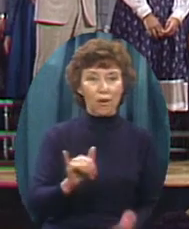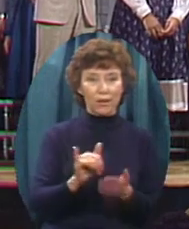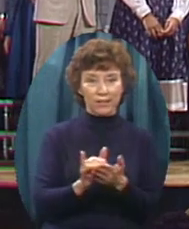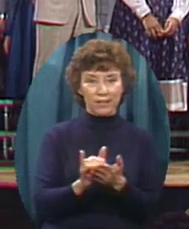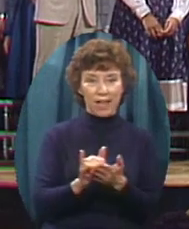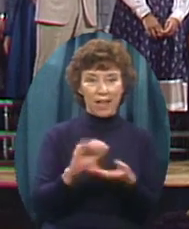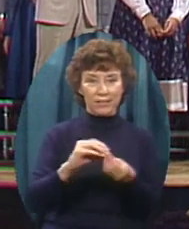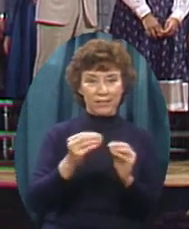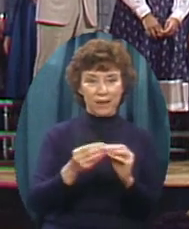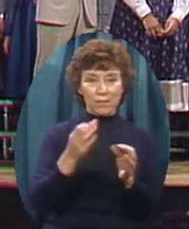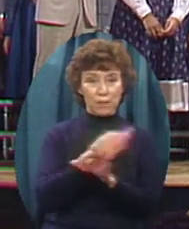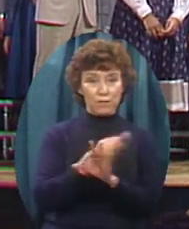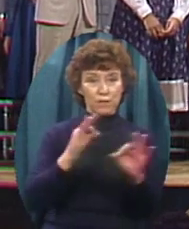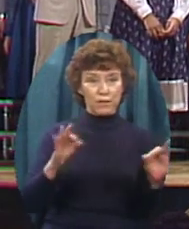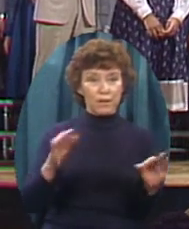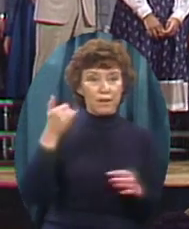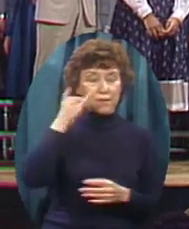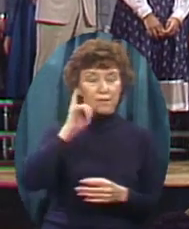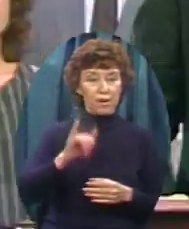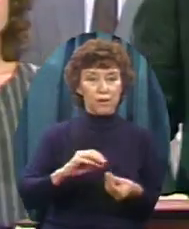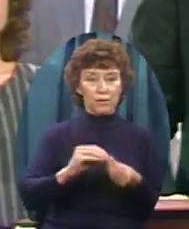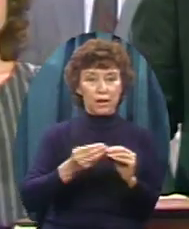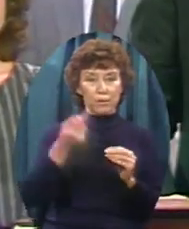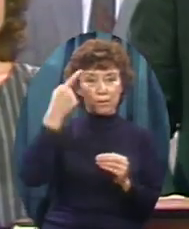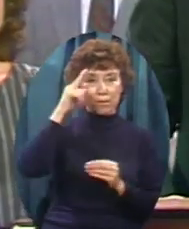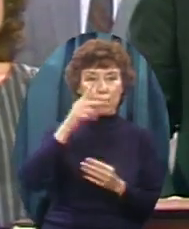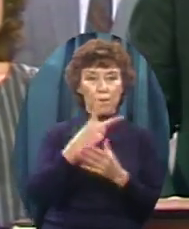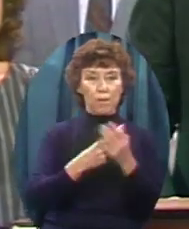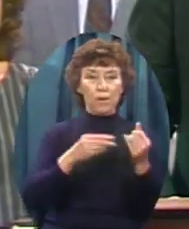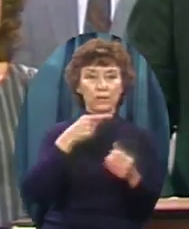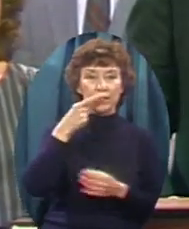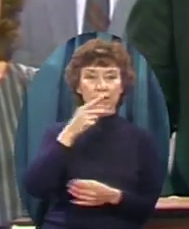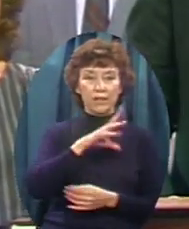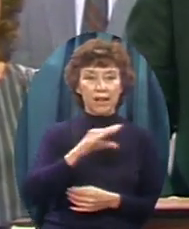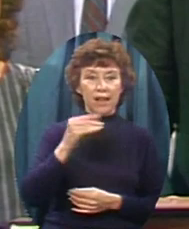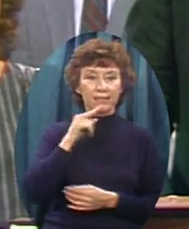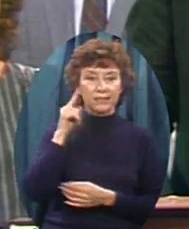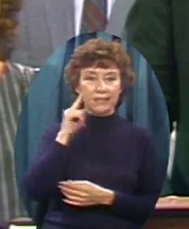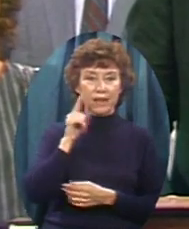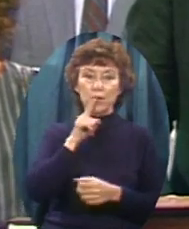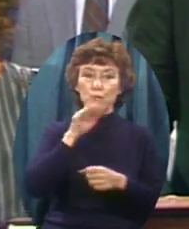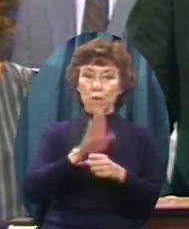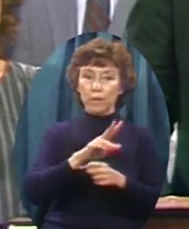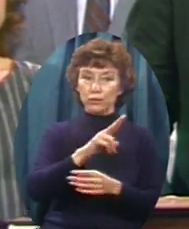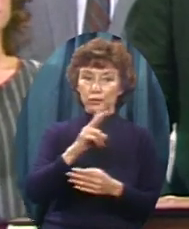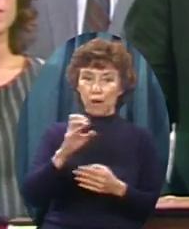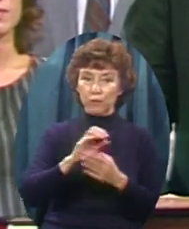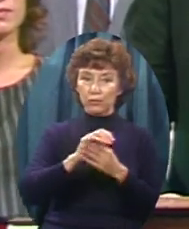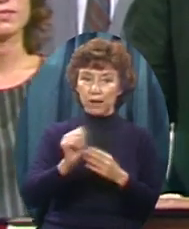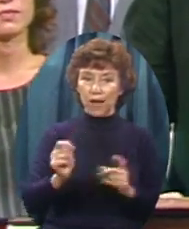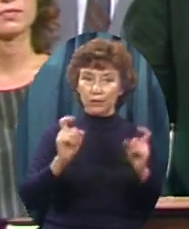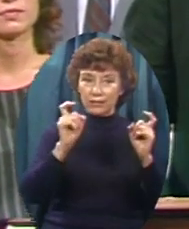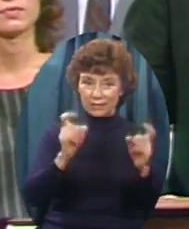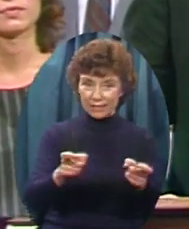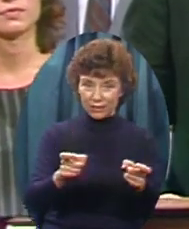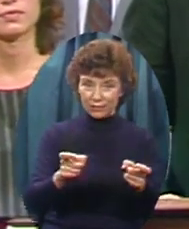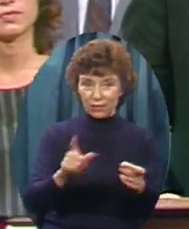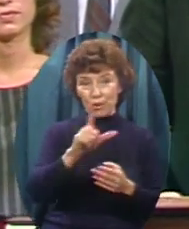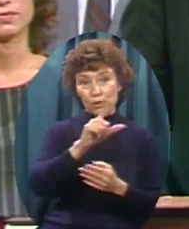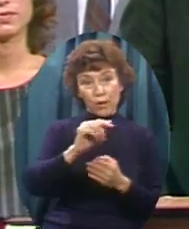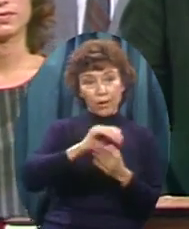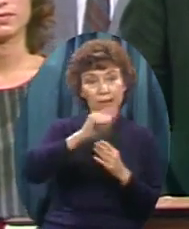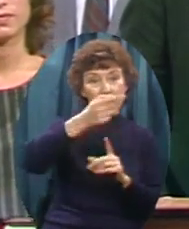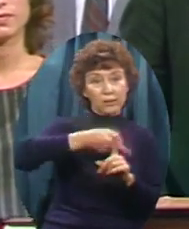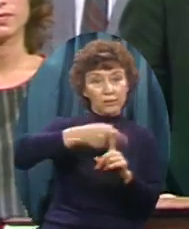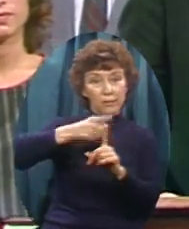-free number Joining the 15,000 club Making a $200 commitment Which you may pay any way you wish $20 a